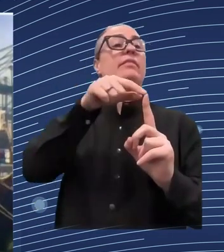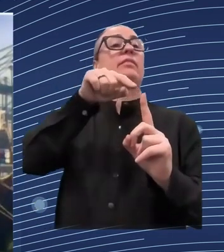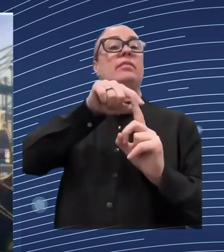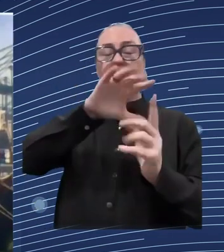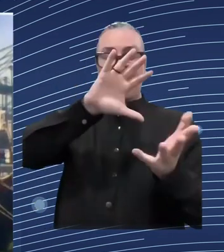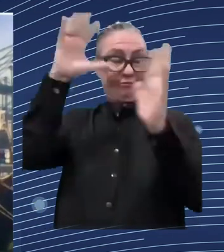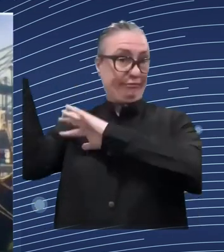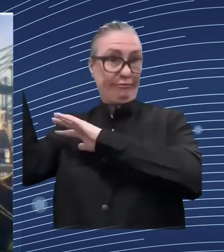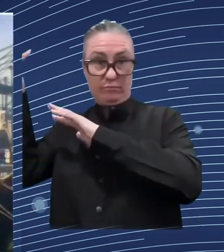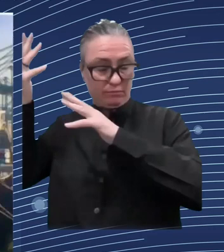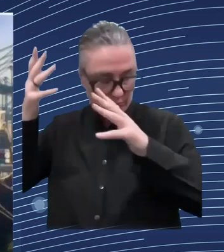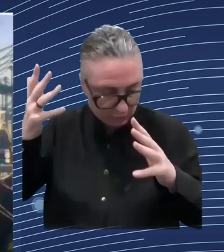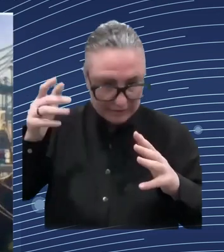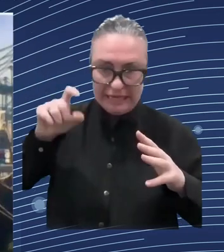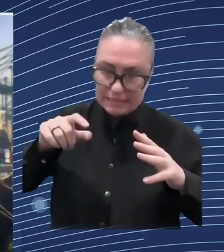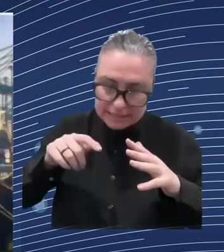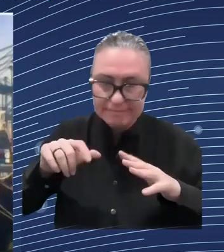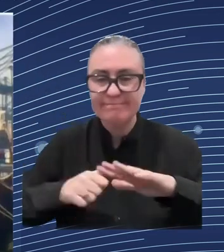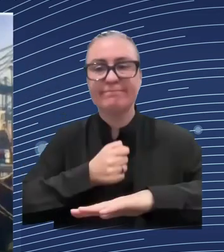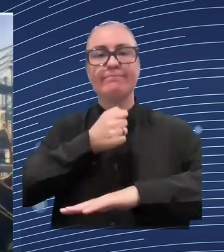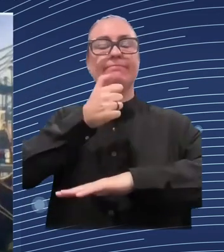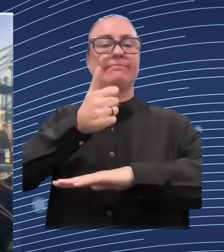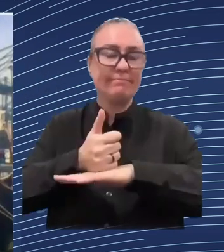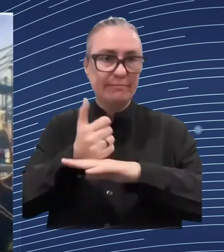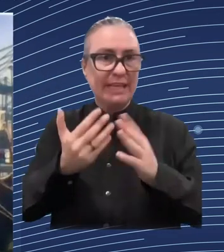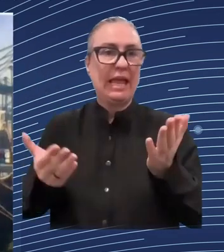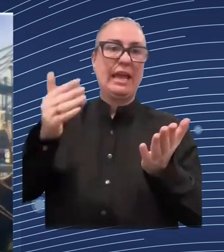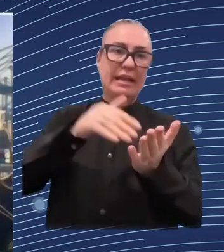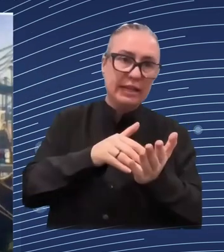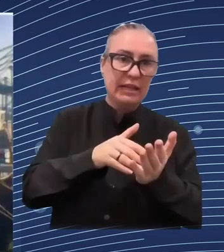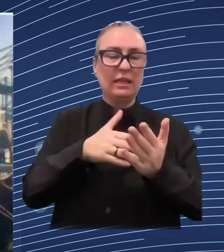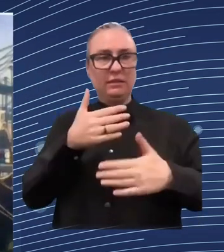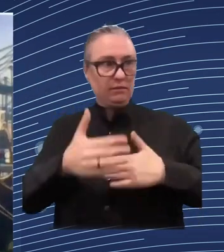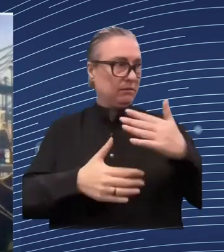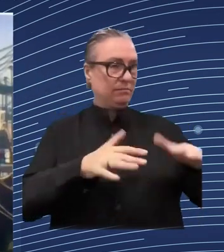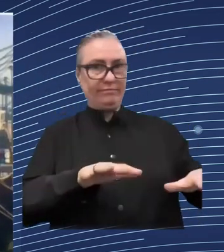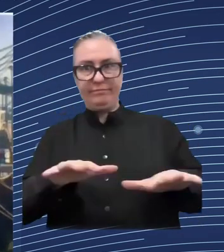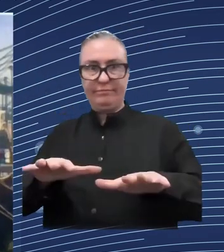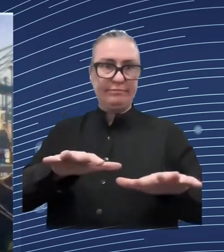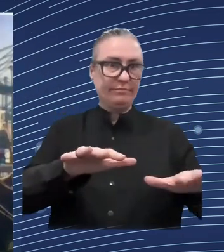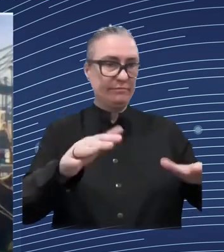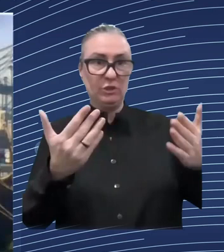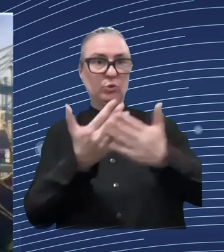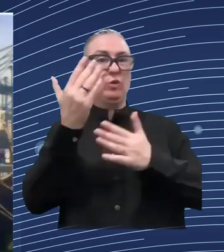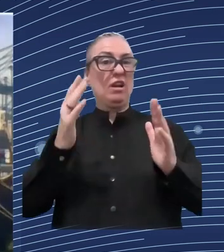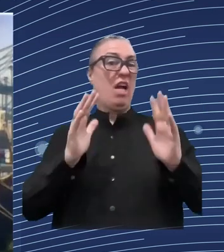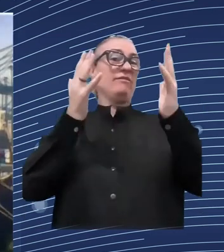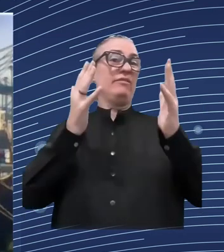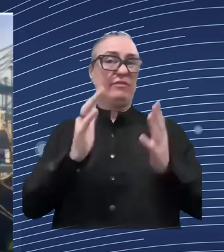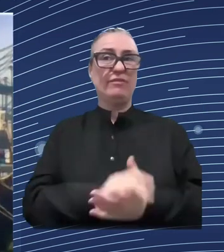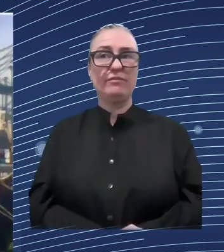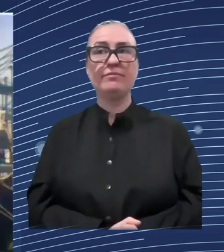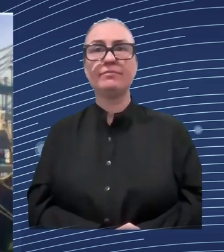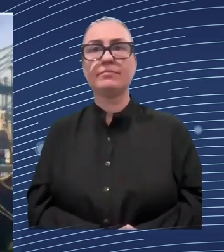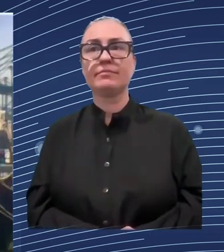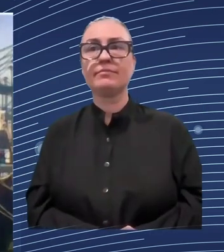that would be a really really strong asset to focus on so this is one of the key areas um as as i mentioned i could